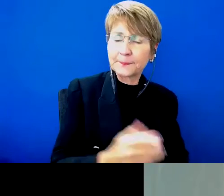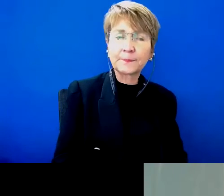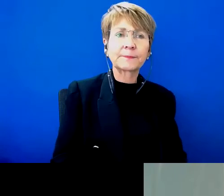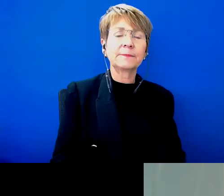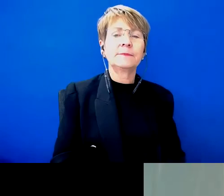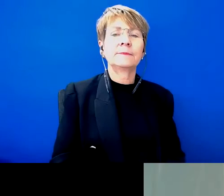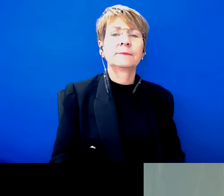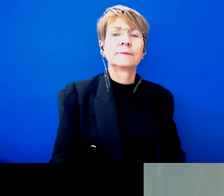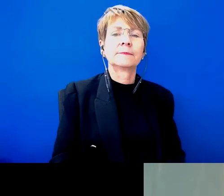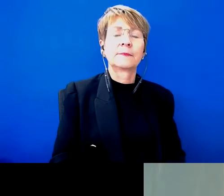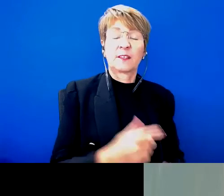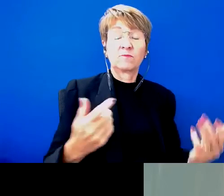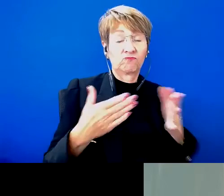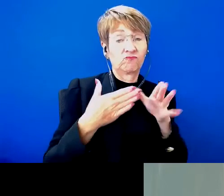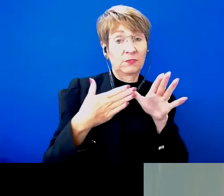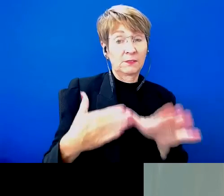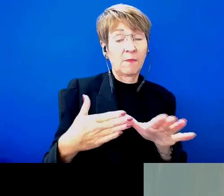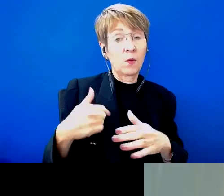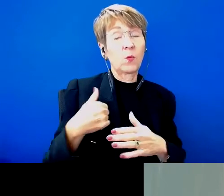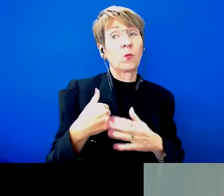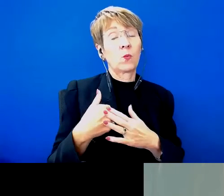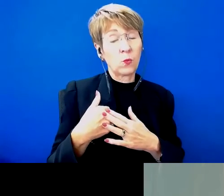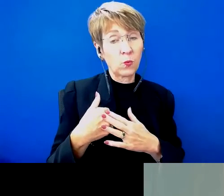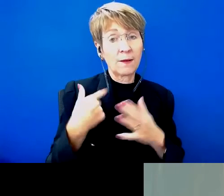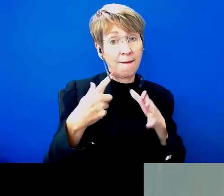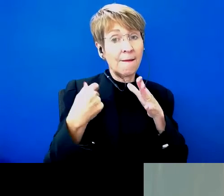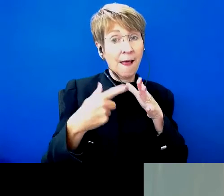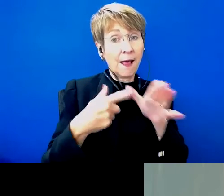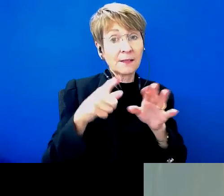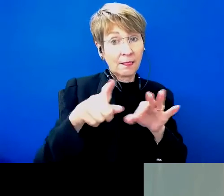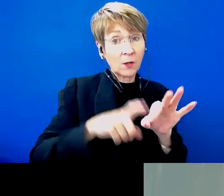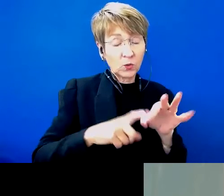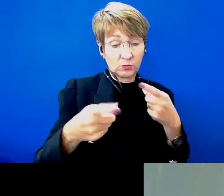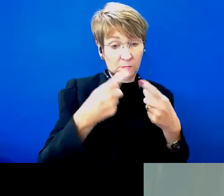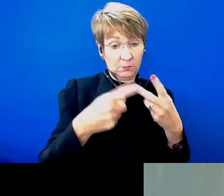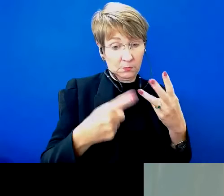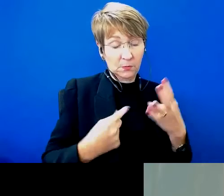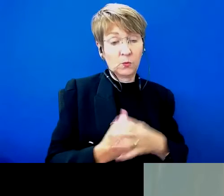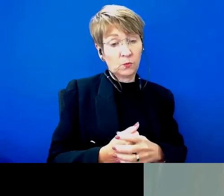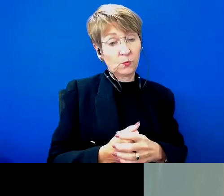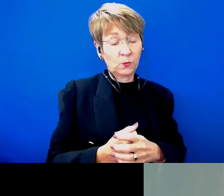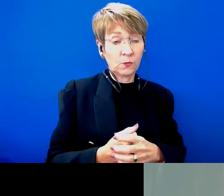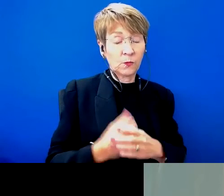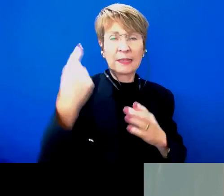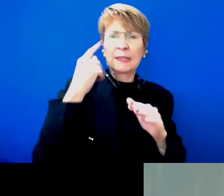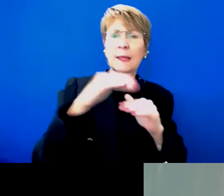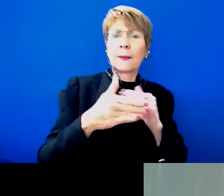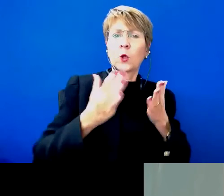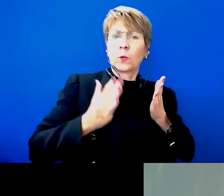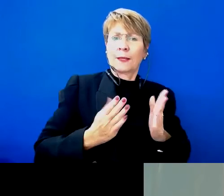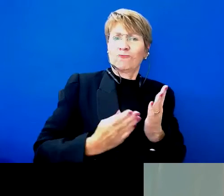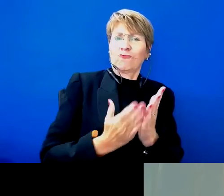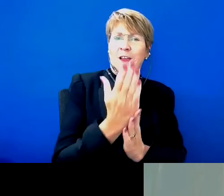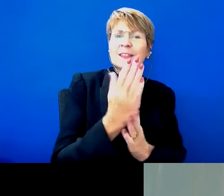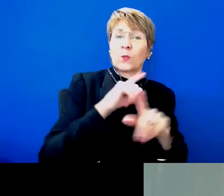I think there's so many answers to that question. At a starting point, and again, bringing it back to human rights, one of our four strategic